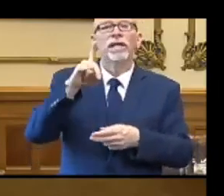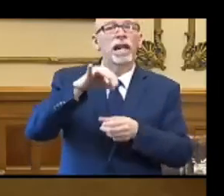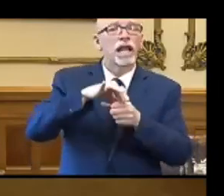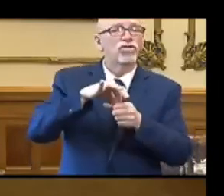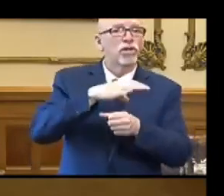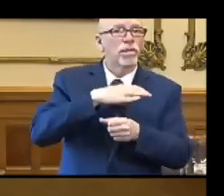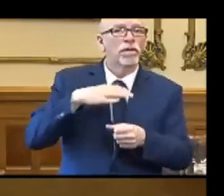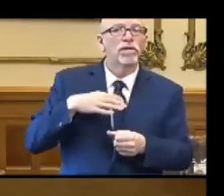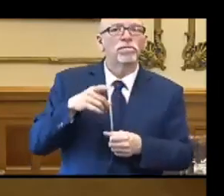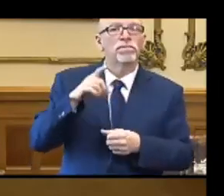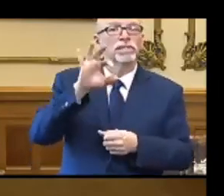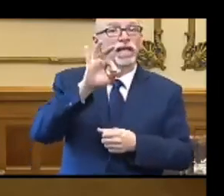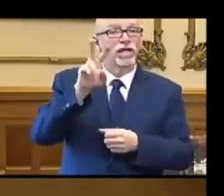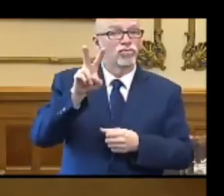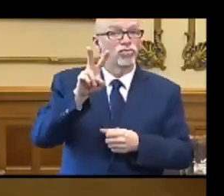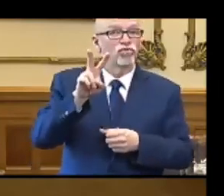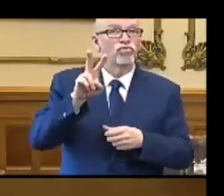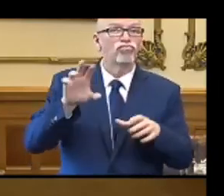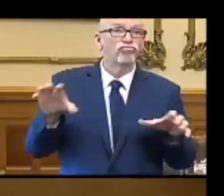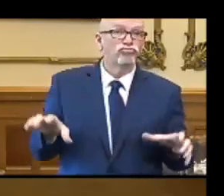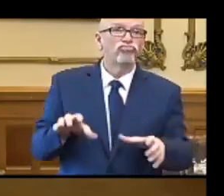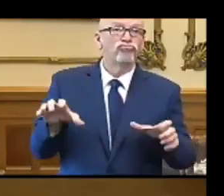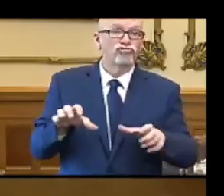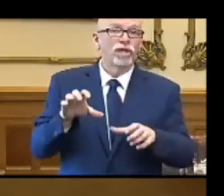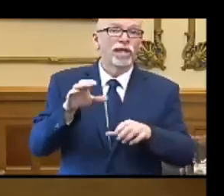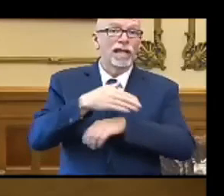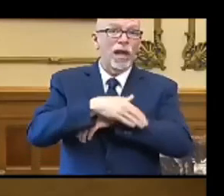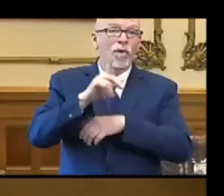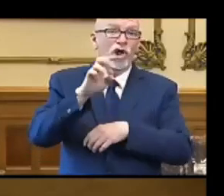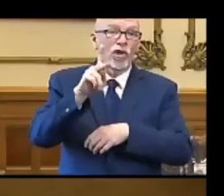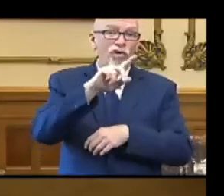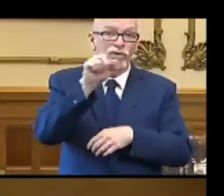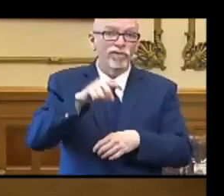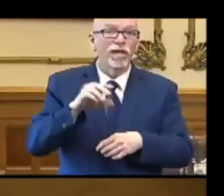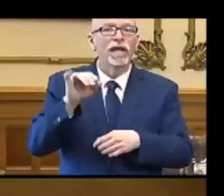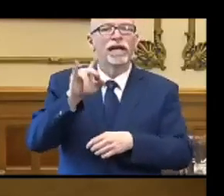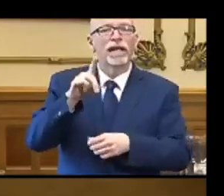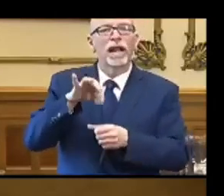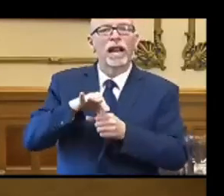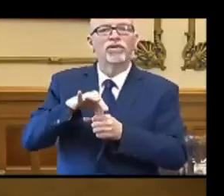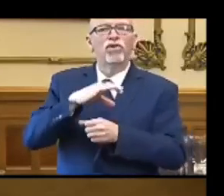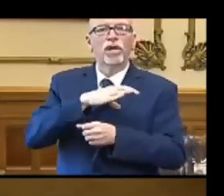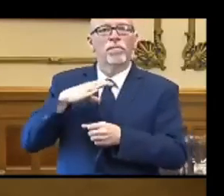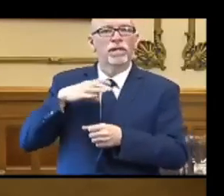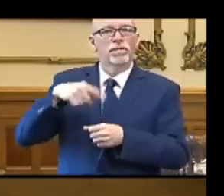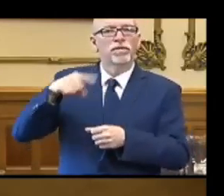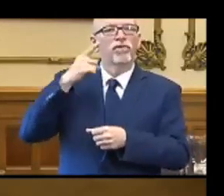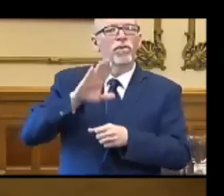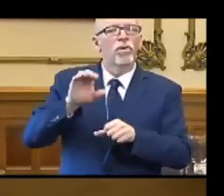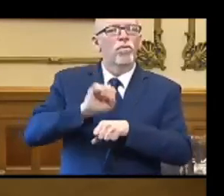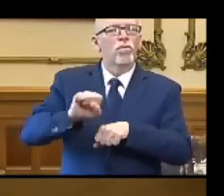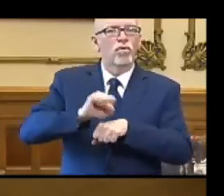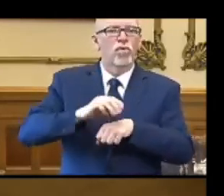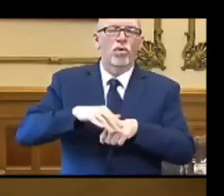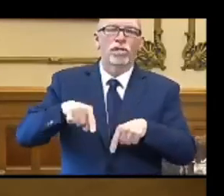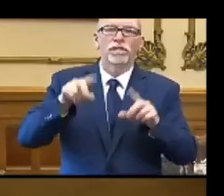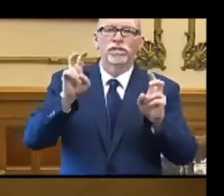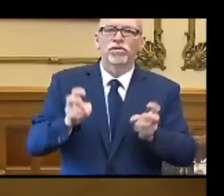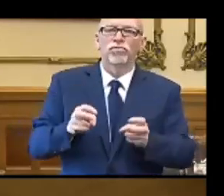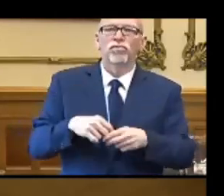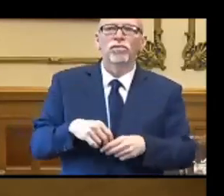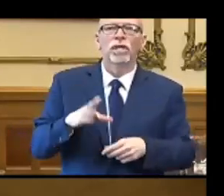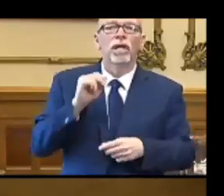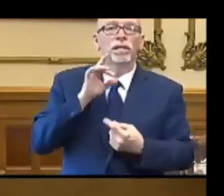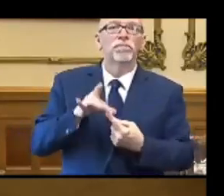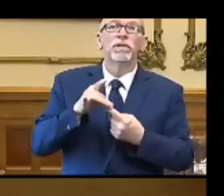Indiana's 92 hardworking county clerks, and the Indiana Election Commission members for their work on this issue, and especially